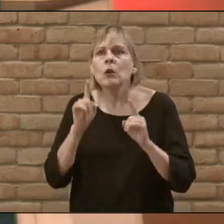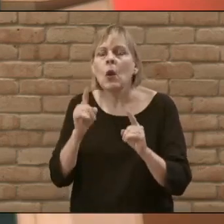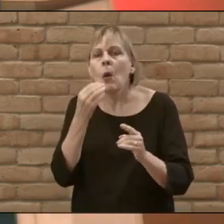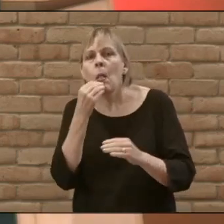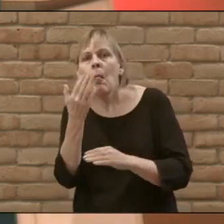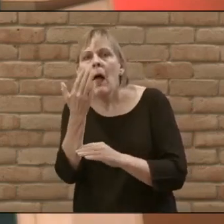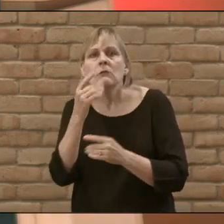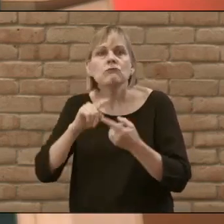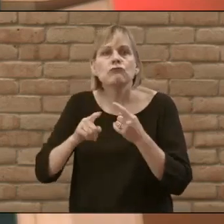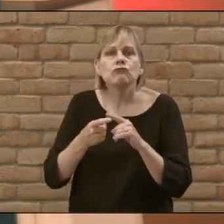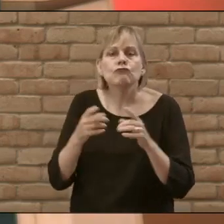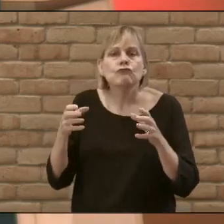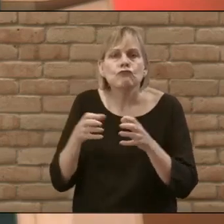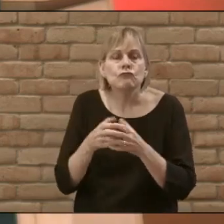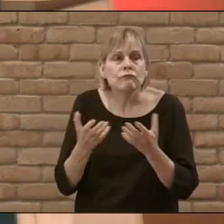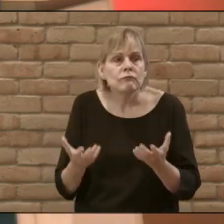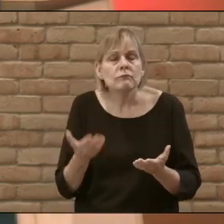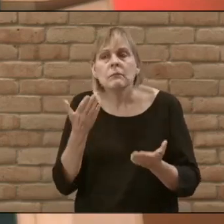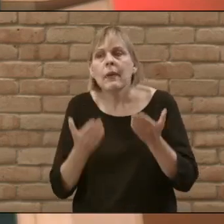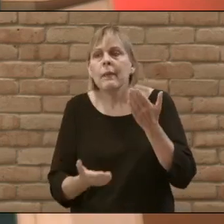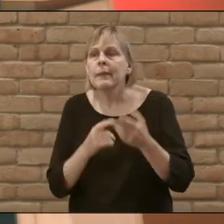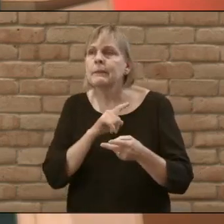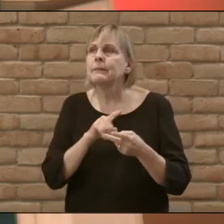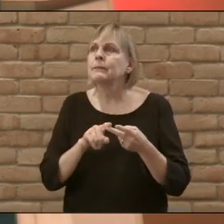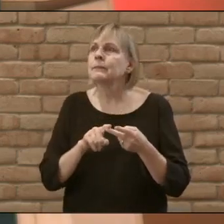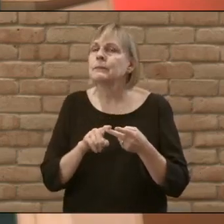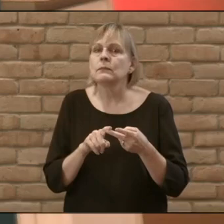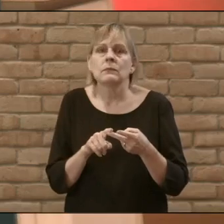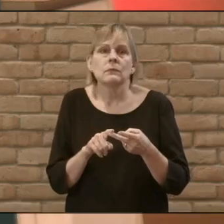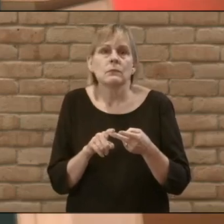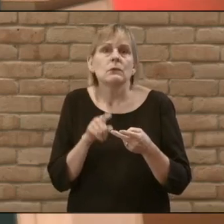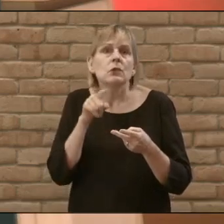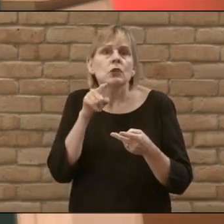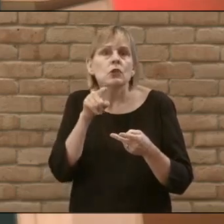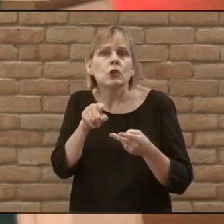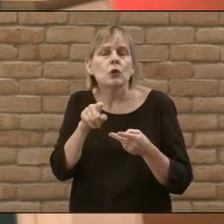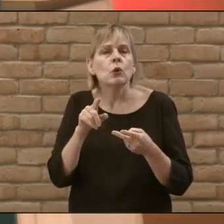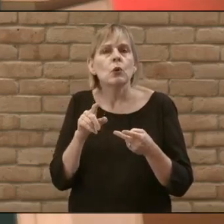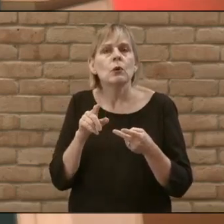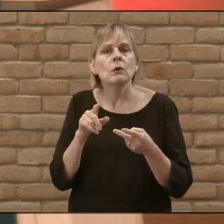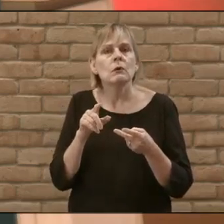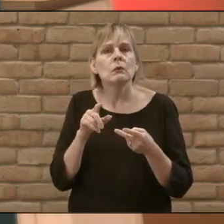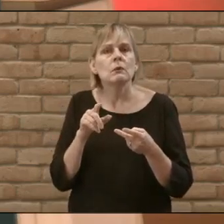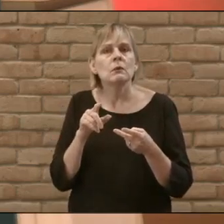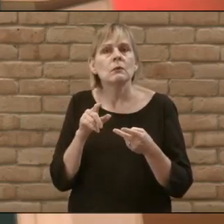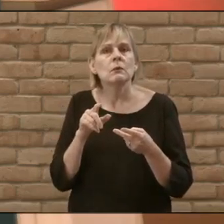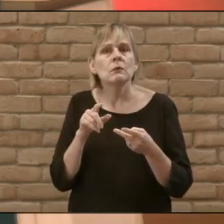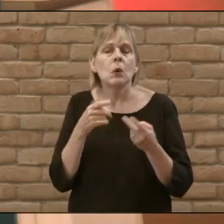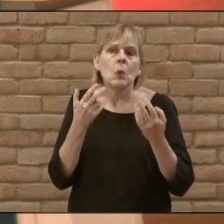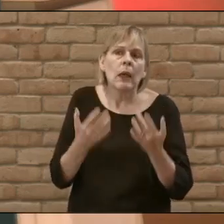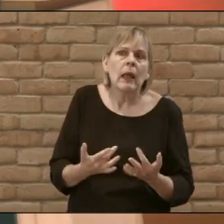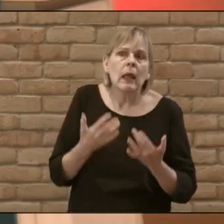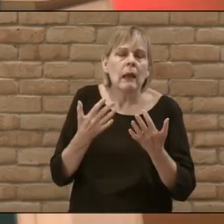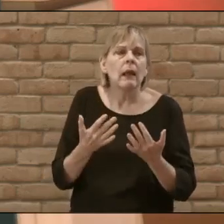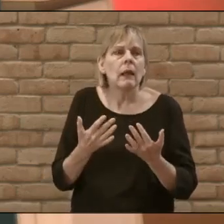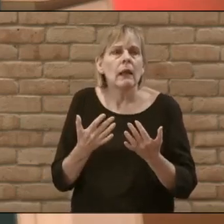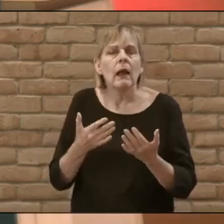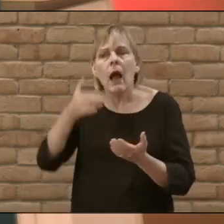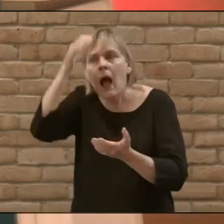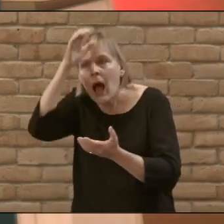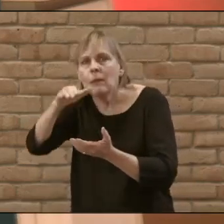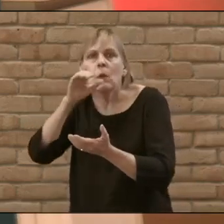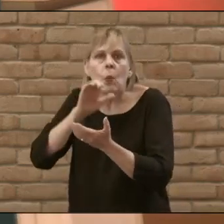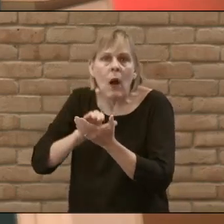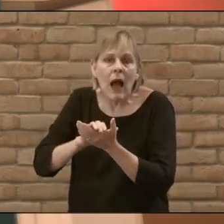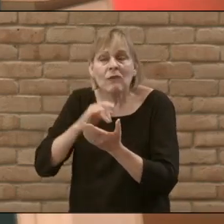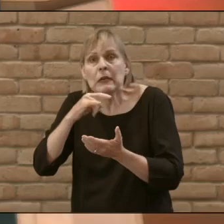lunch with a colleague. Or maybe you can vividly recall waiting for your husband or